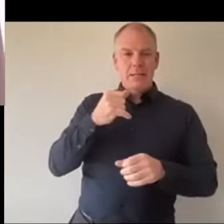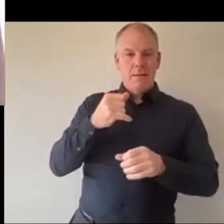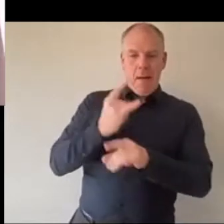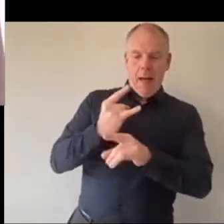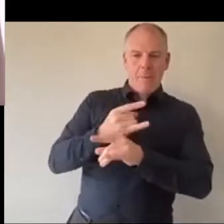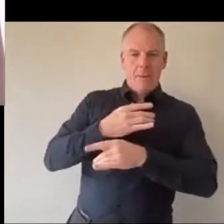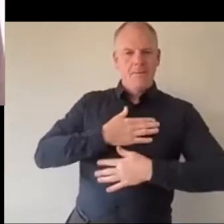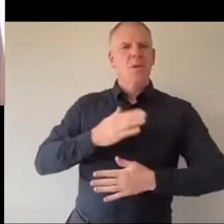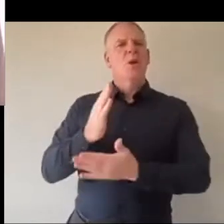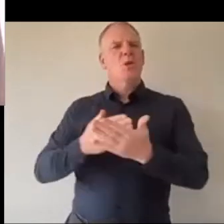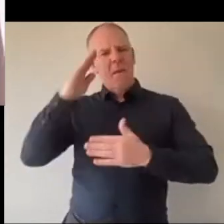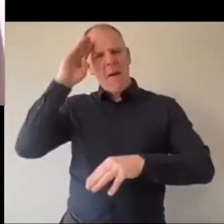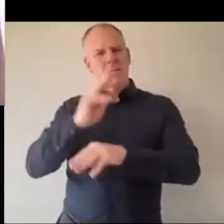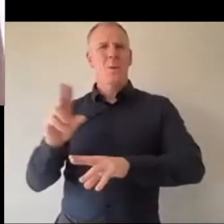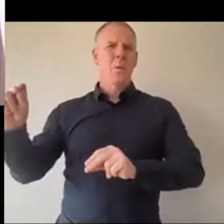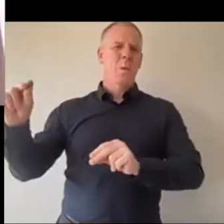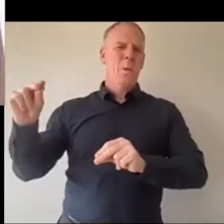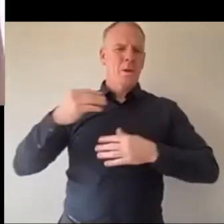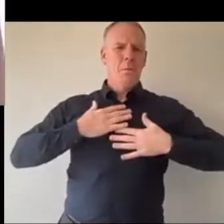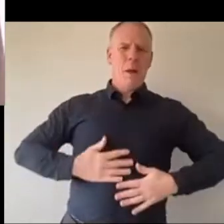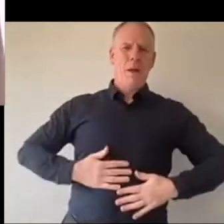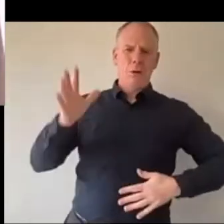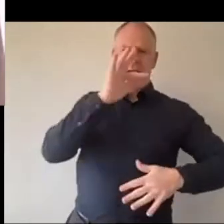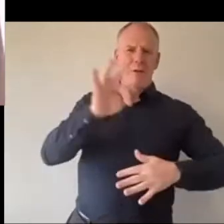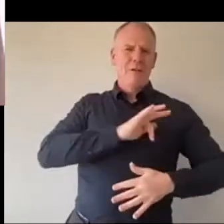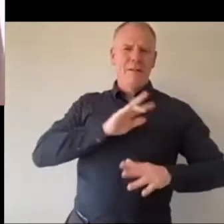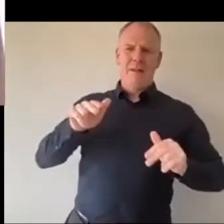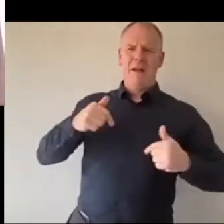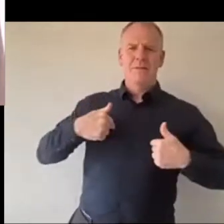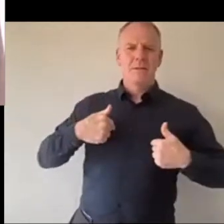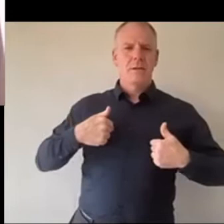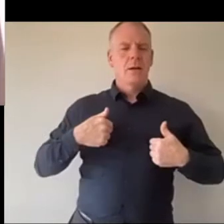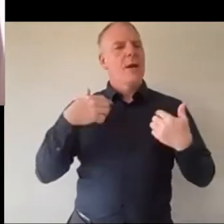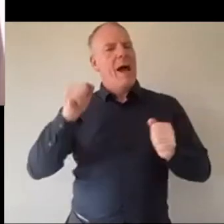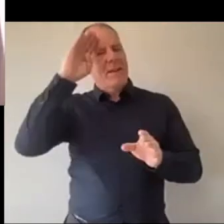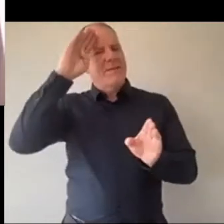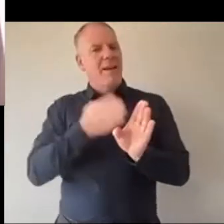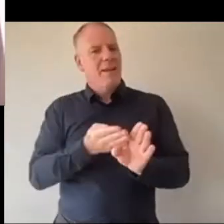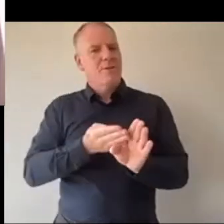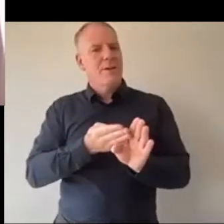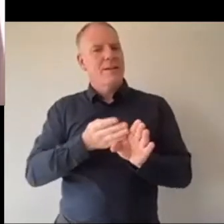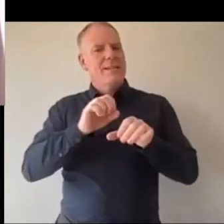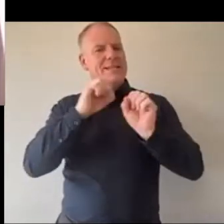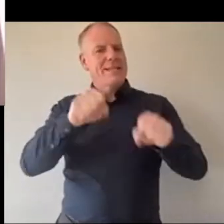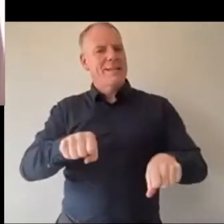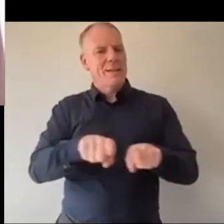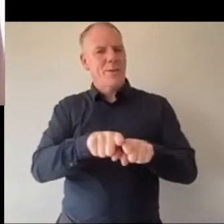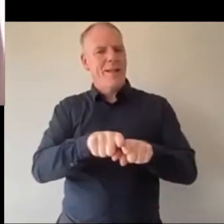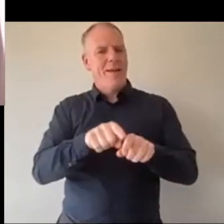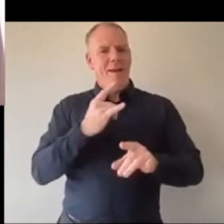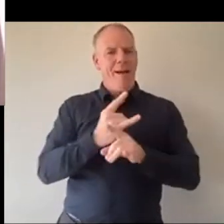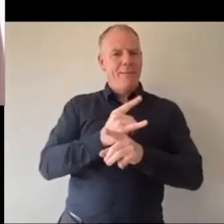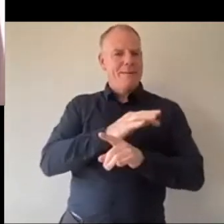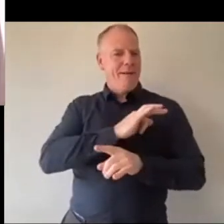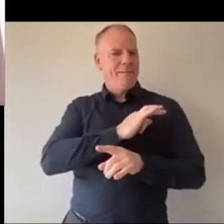some Irish mammy was like, no, let your immune system do its job and we have a psychological immune system too and life isn't